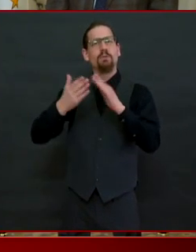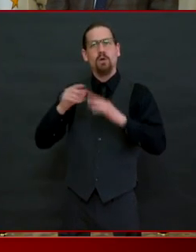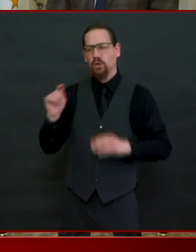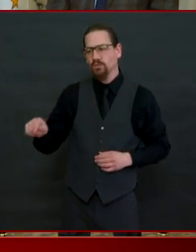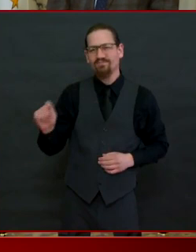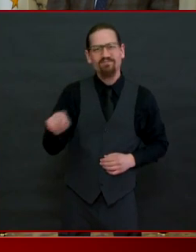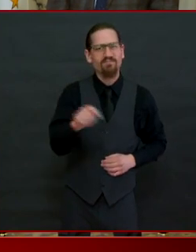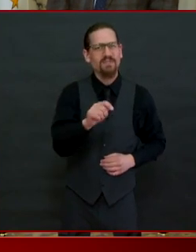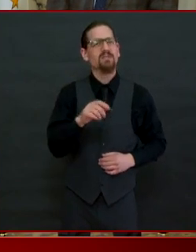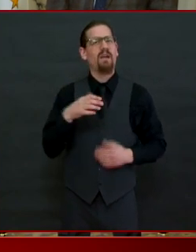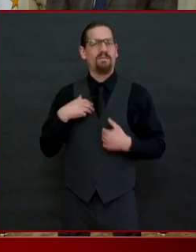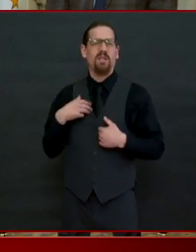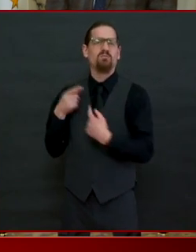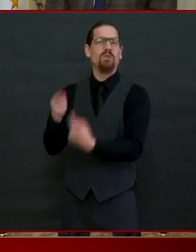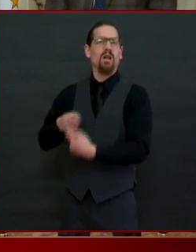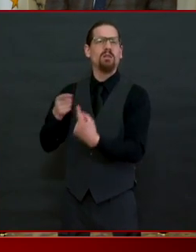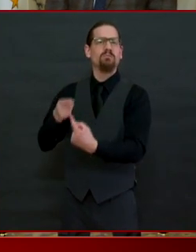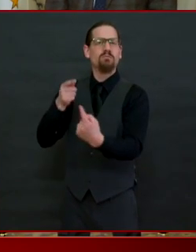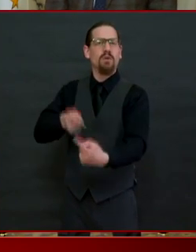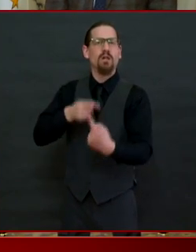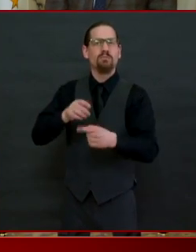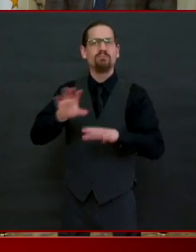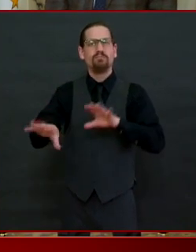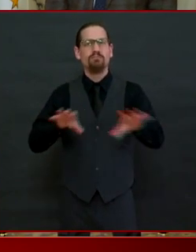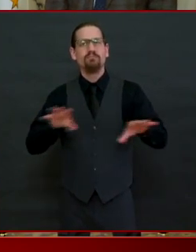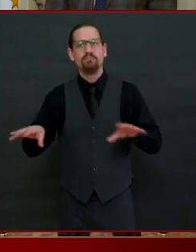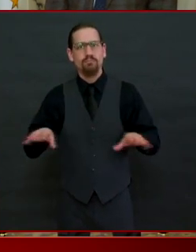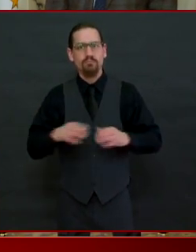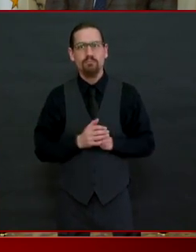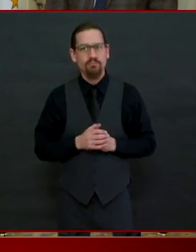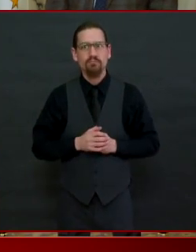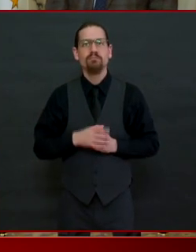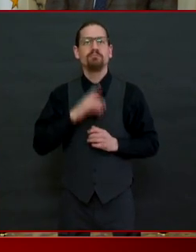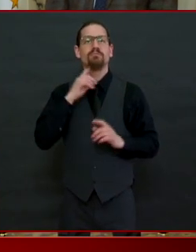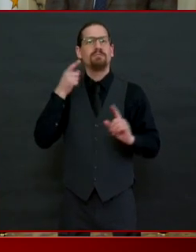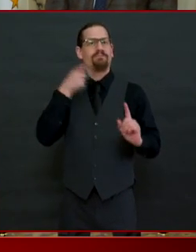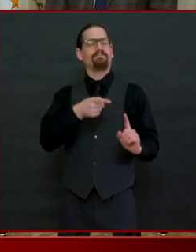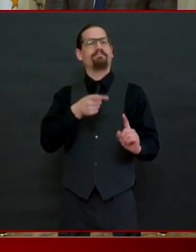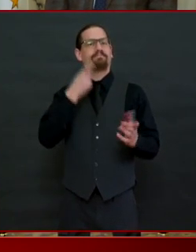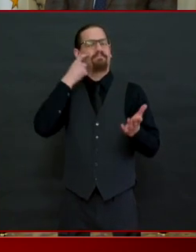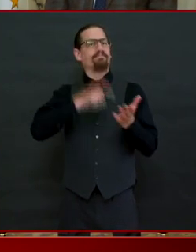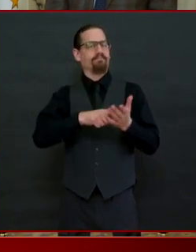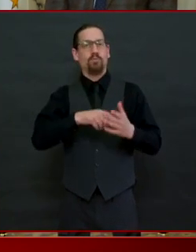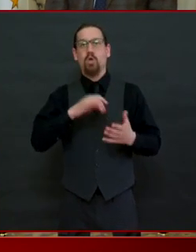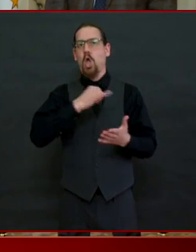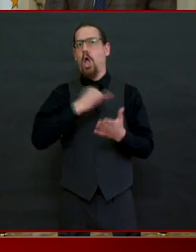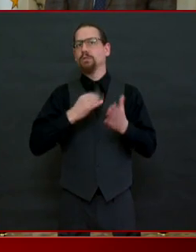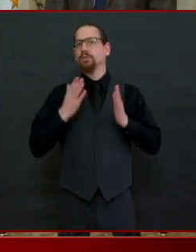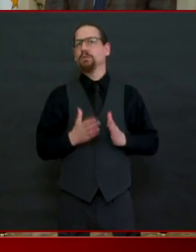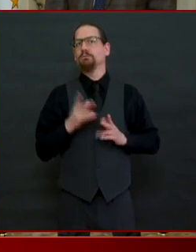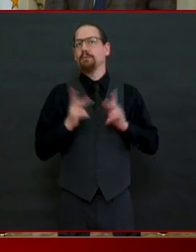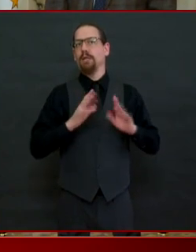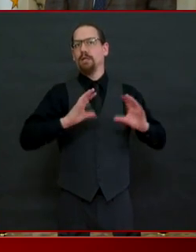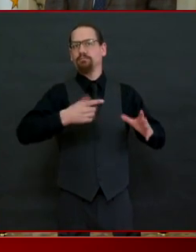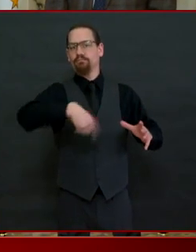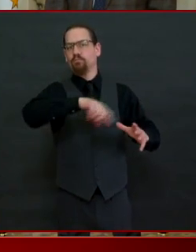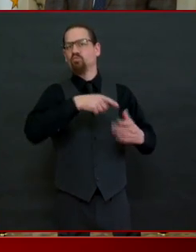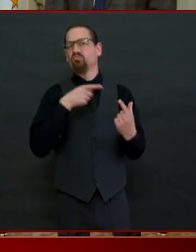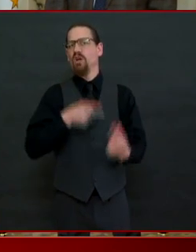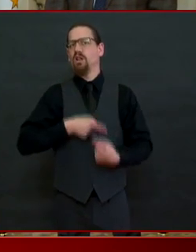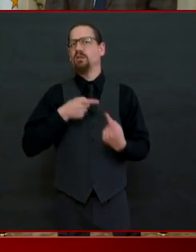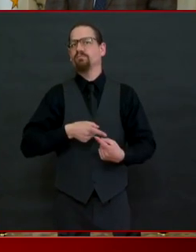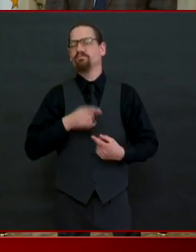one of those groups is artists and i'd like to take a second to draw a bit of attention to that i will say